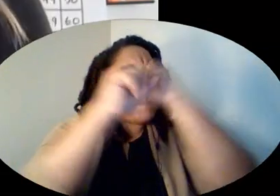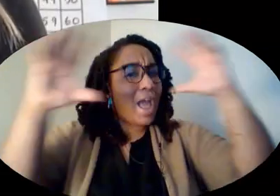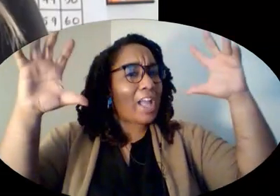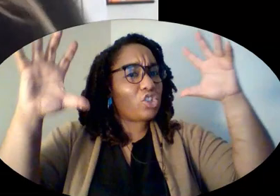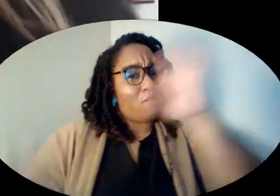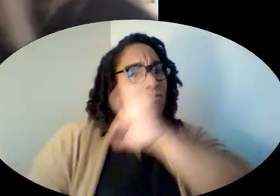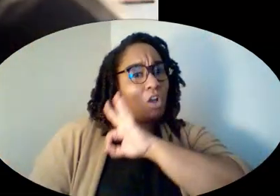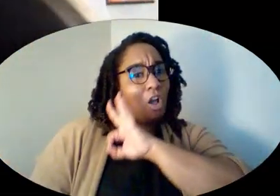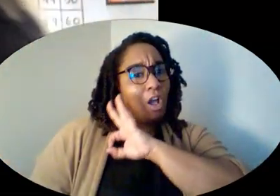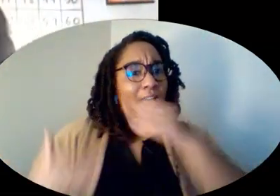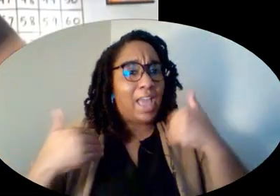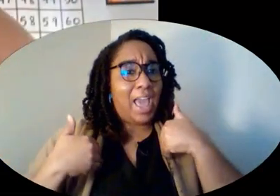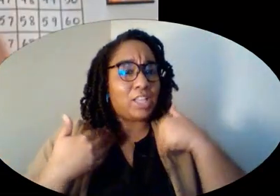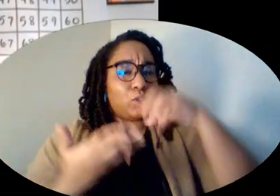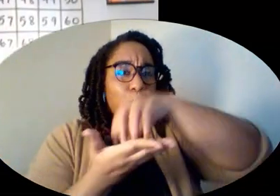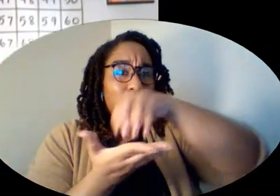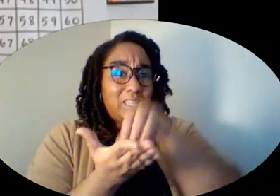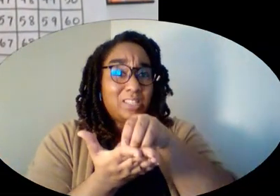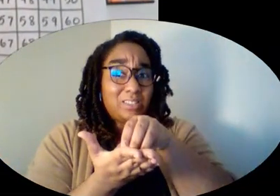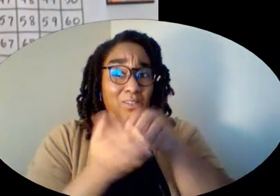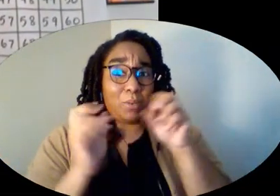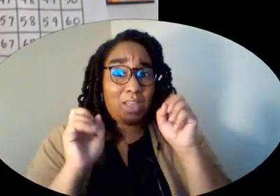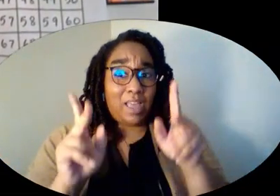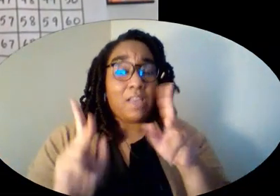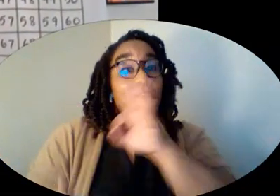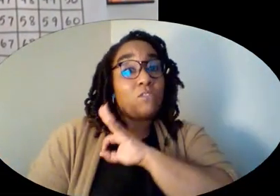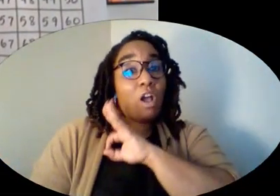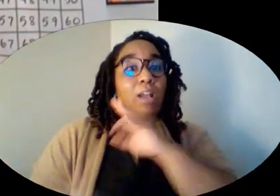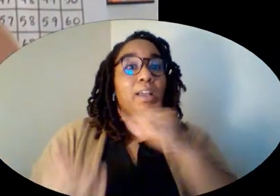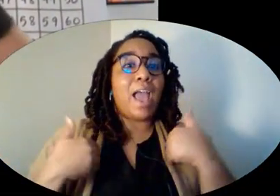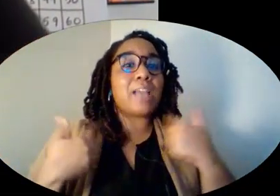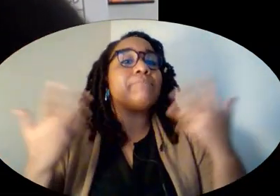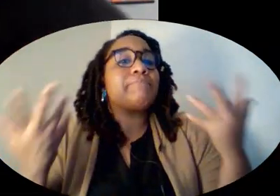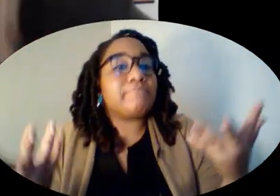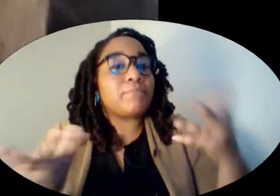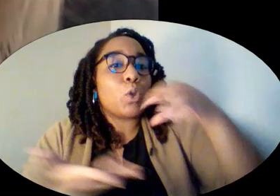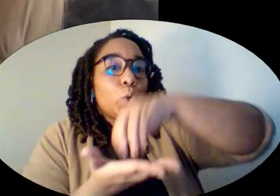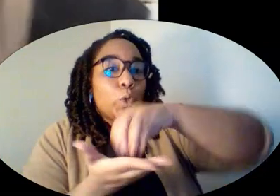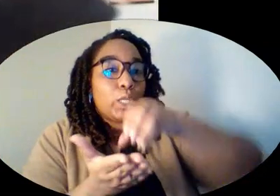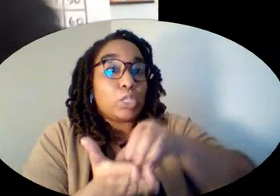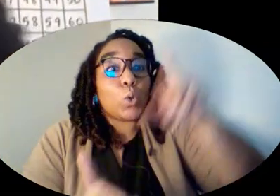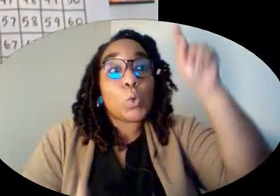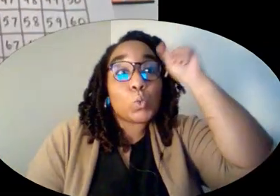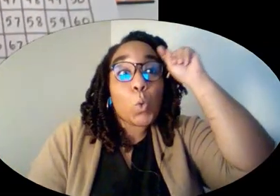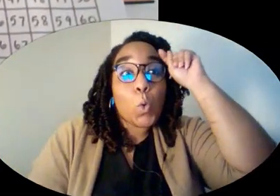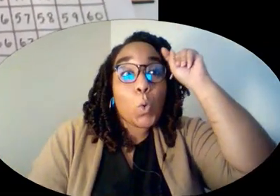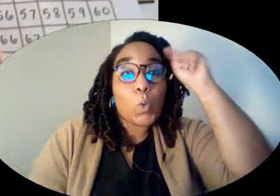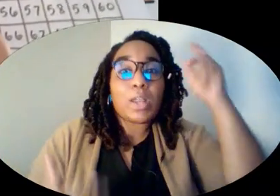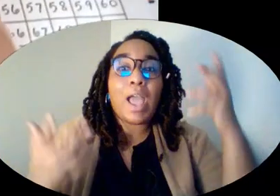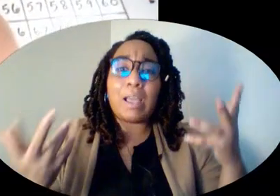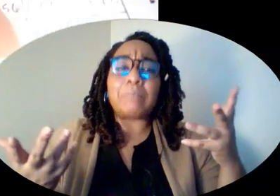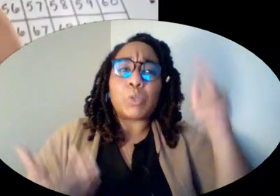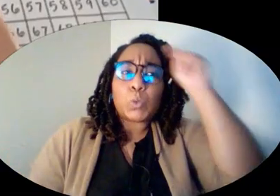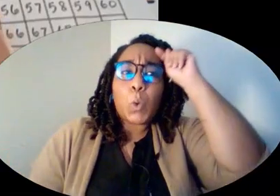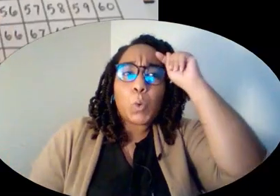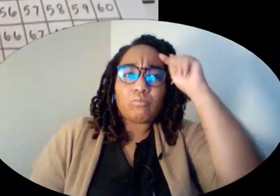We know he likes to eat, right? Frog has cookies. Toad. Toad's